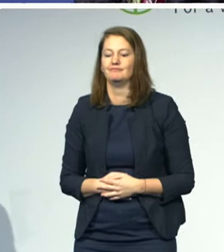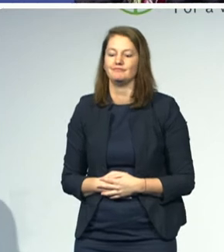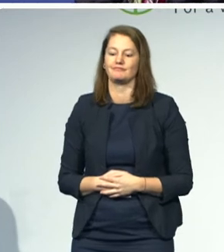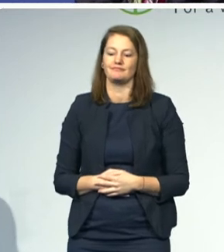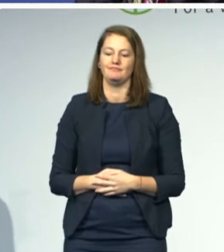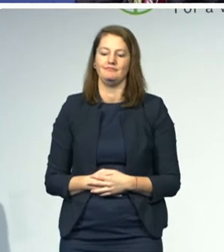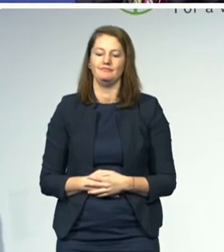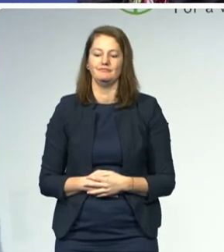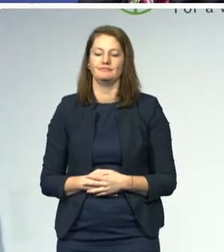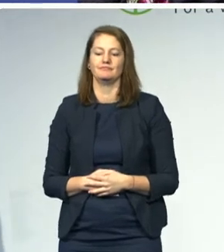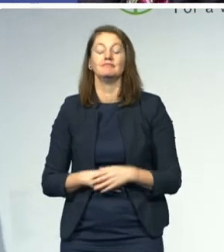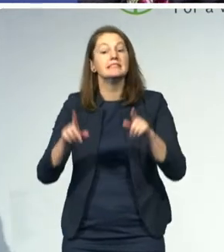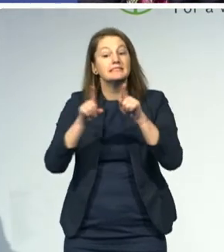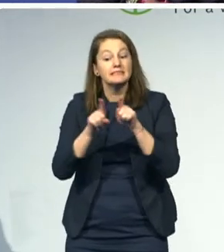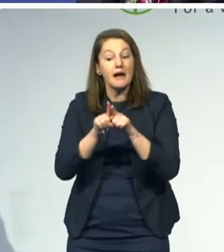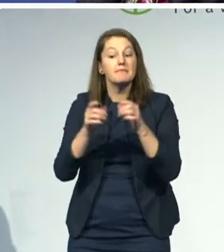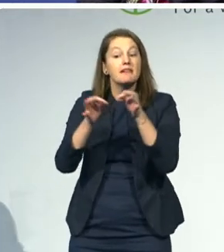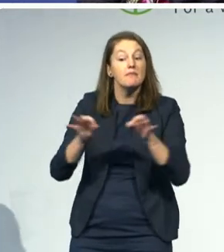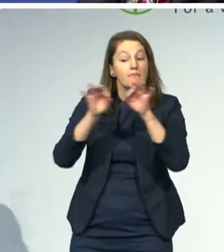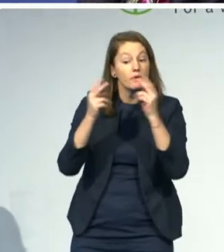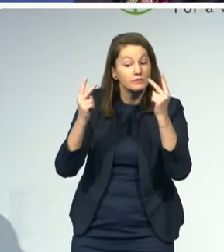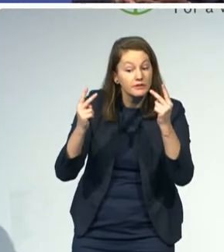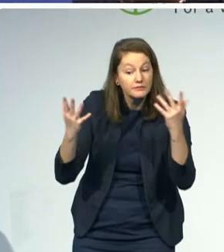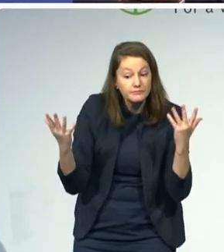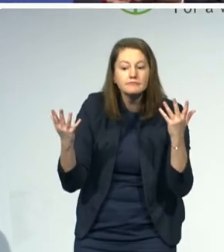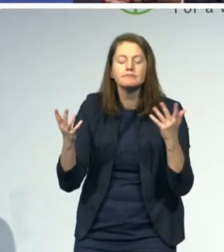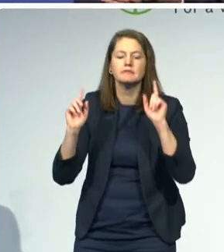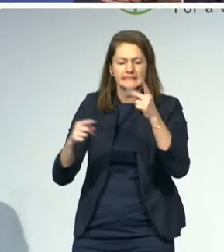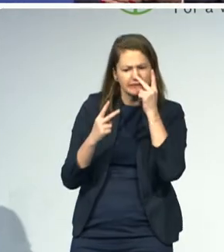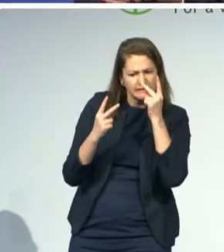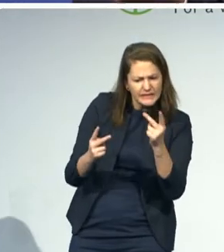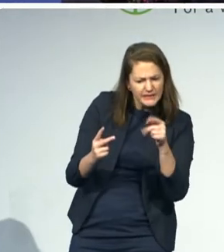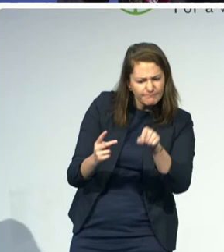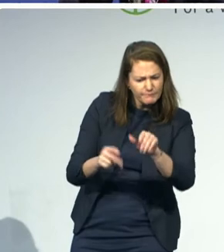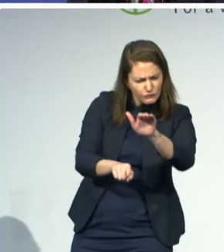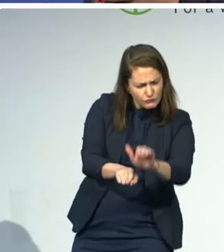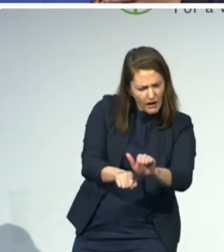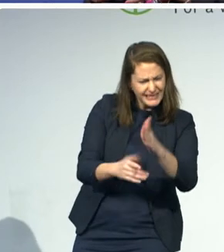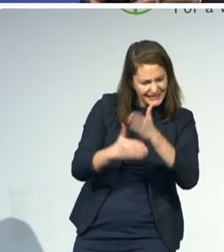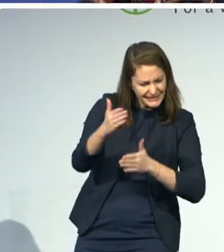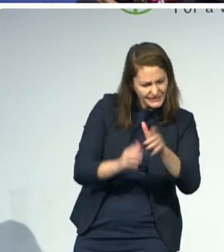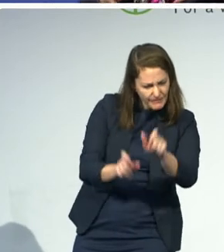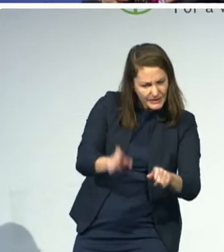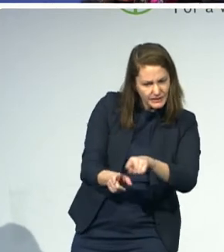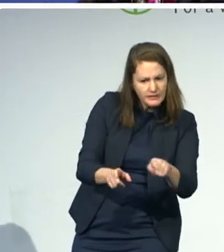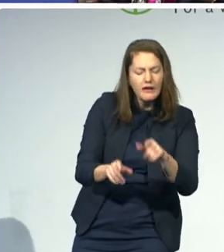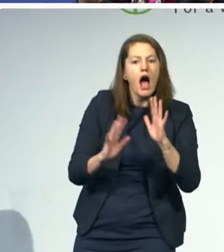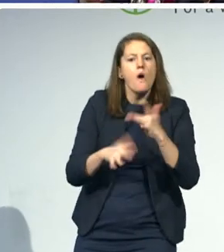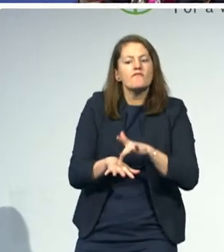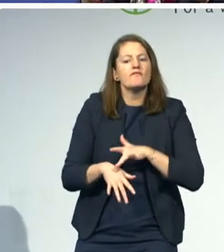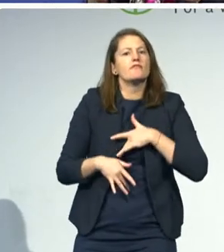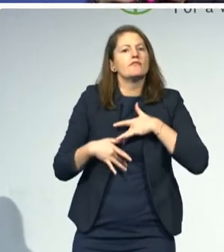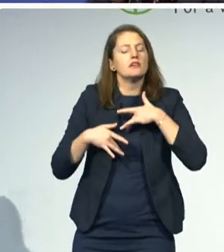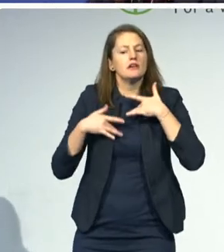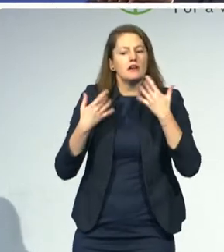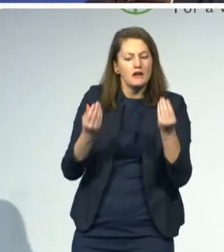feels like. Because after all, true inclusion is not just the placement in school.